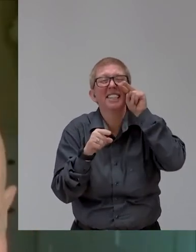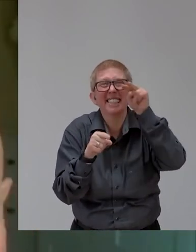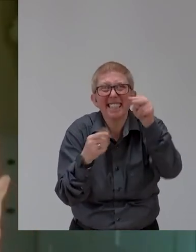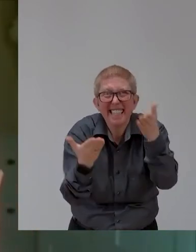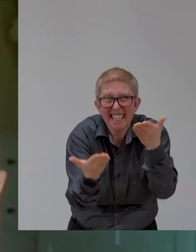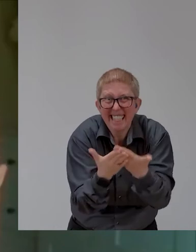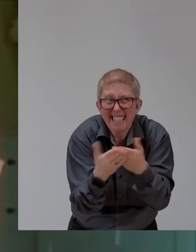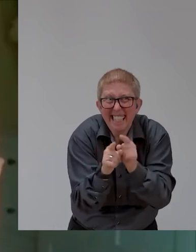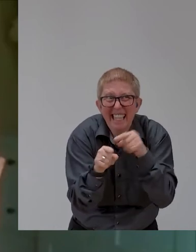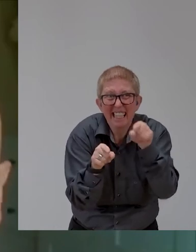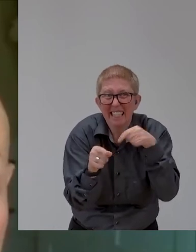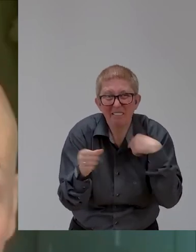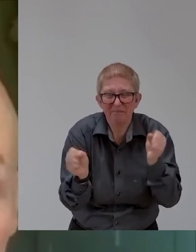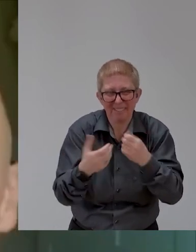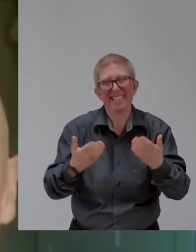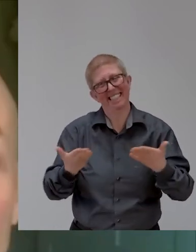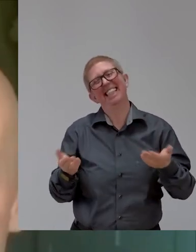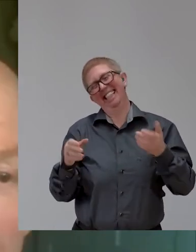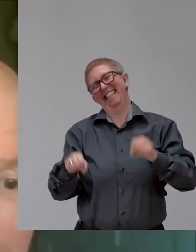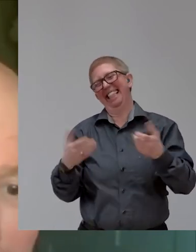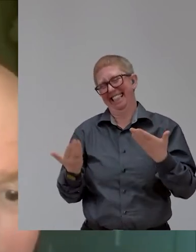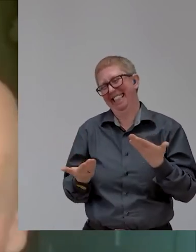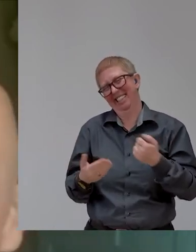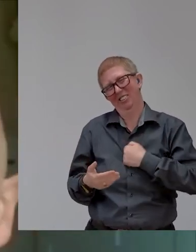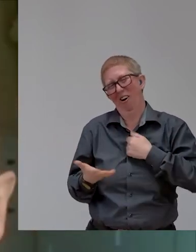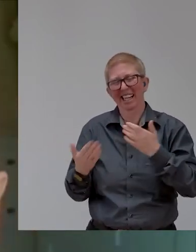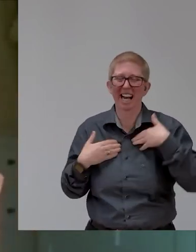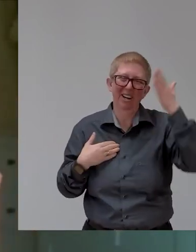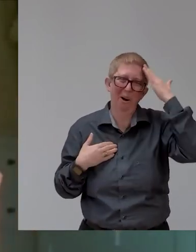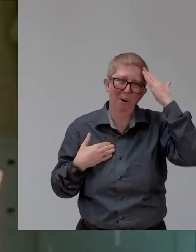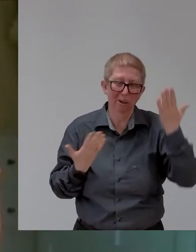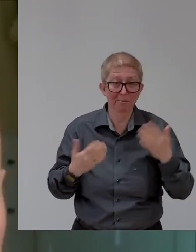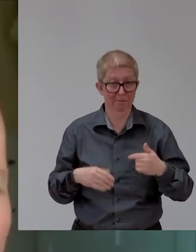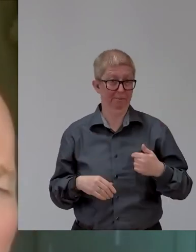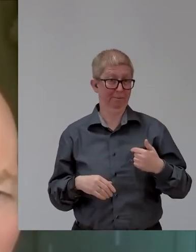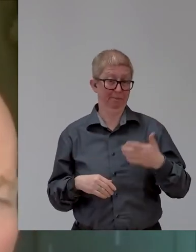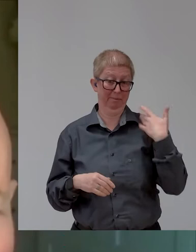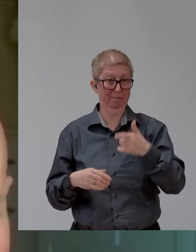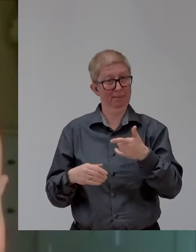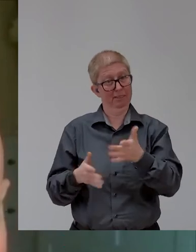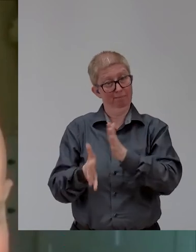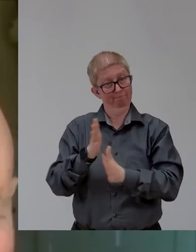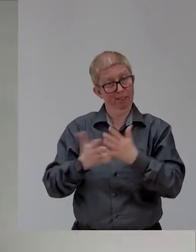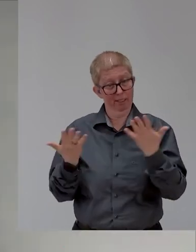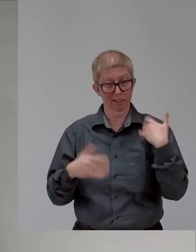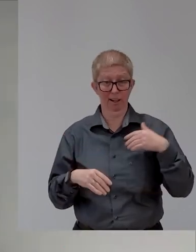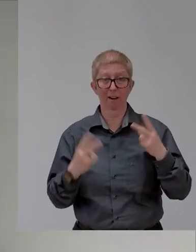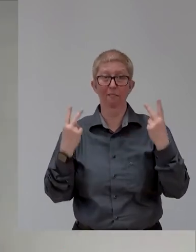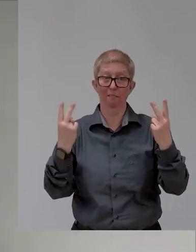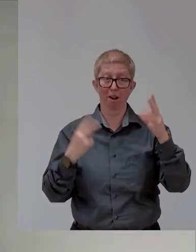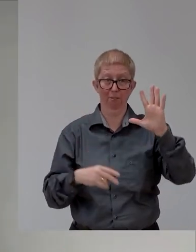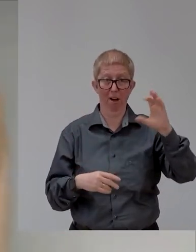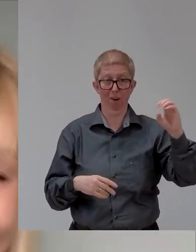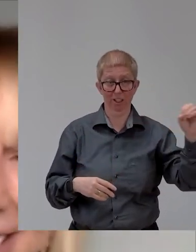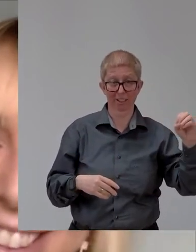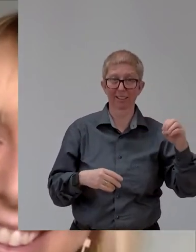was. And, and, I certainly hadn't picked up on it. You were talking about the valuable 500 and, and I was thinking, I wonder why, and you explained